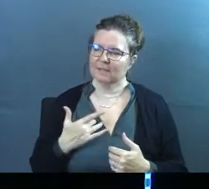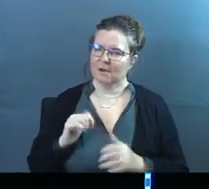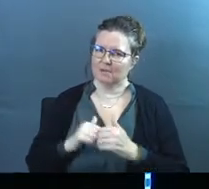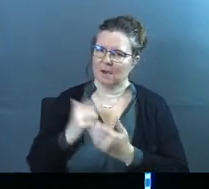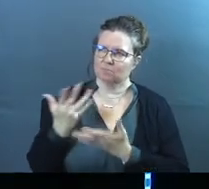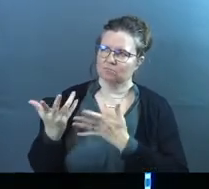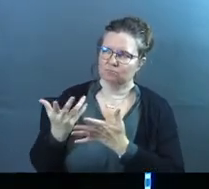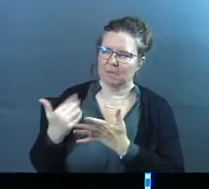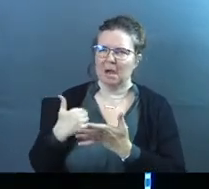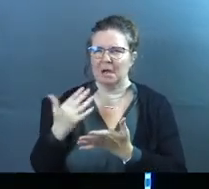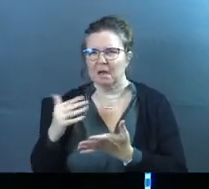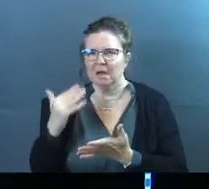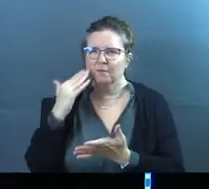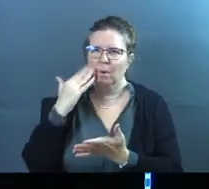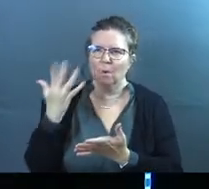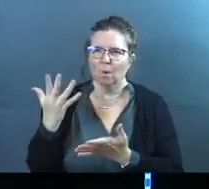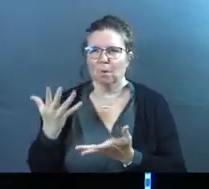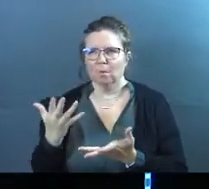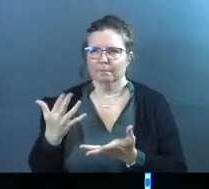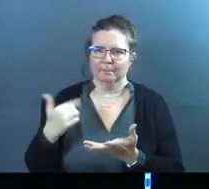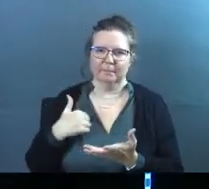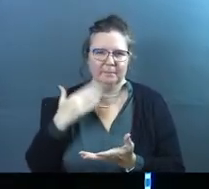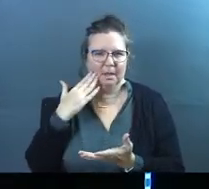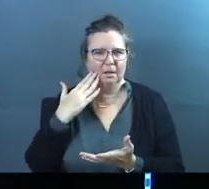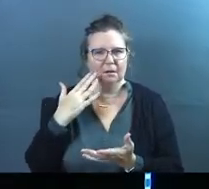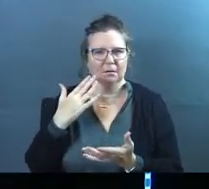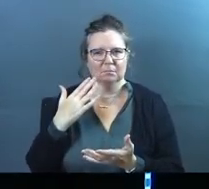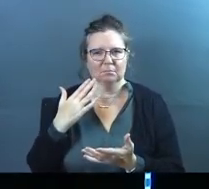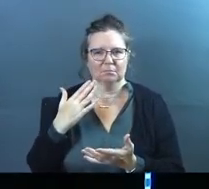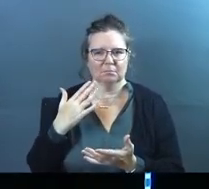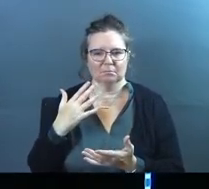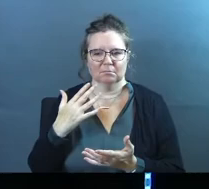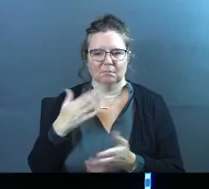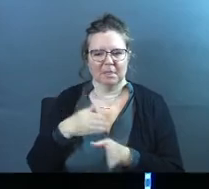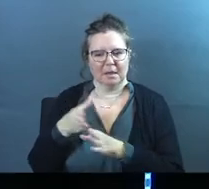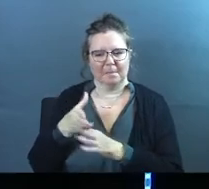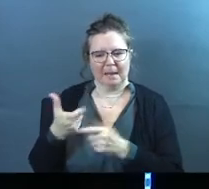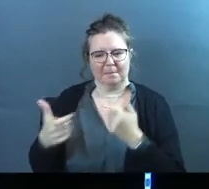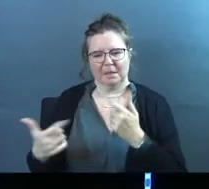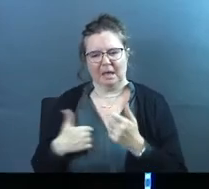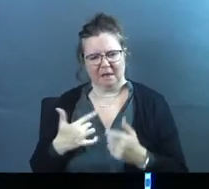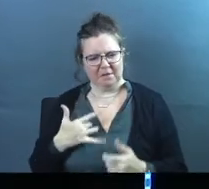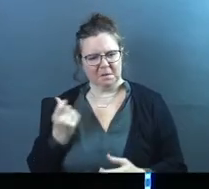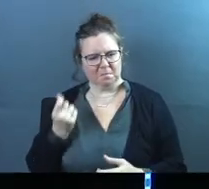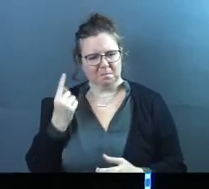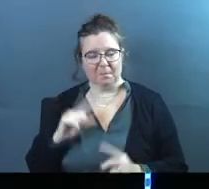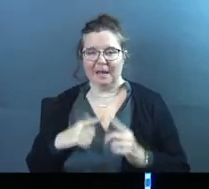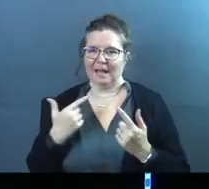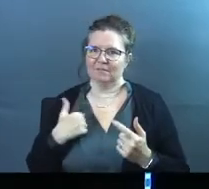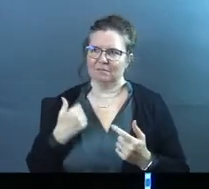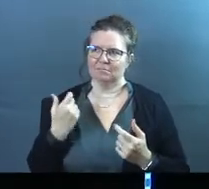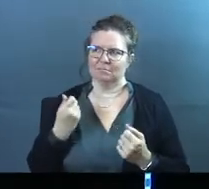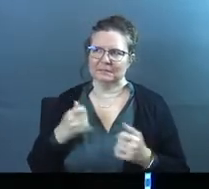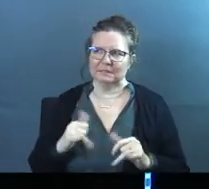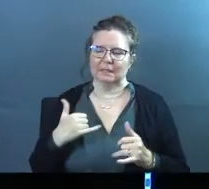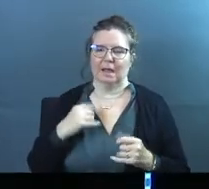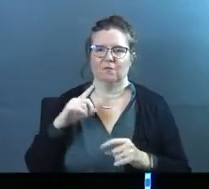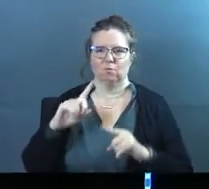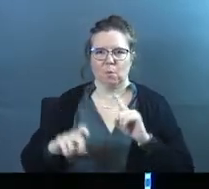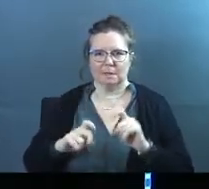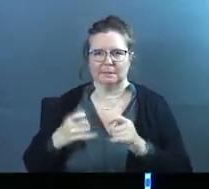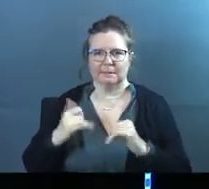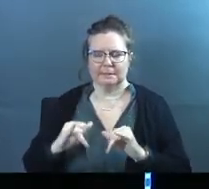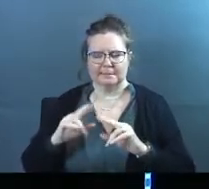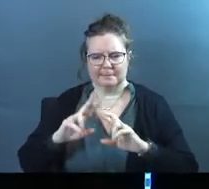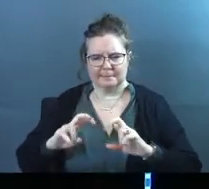relationship with Jesus. I kind of know this. I know the core, big things. You know, I'm feeling it, but I still got lots of questions. I'm still figuring stuff